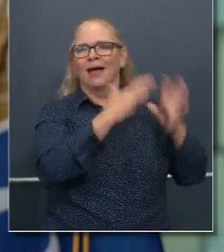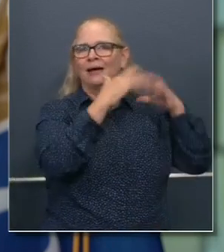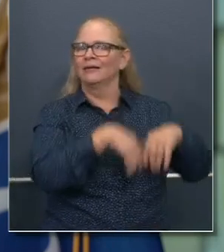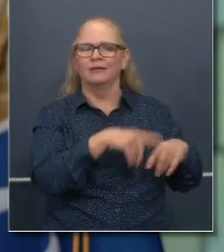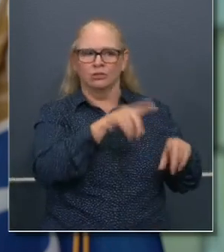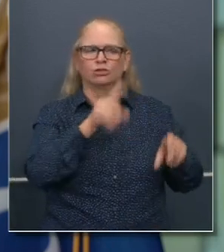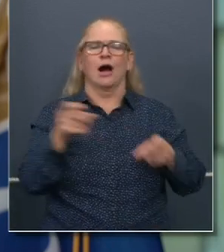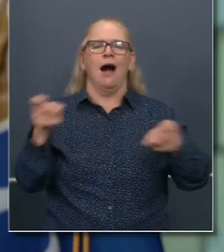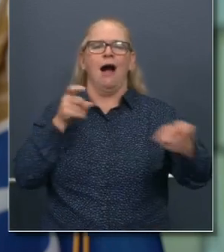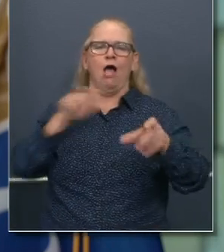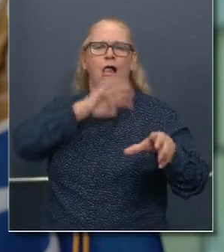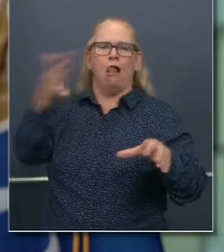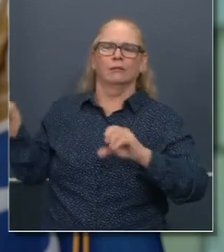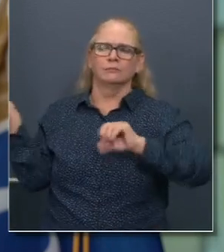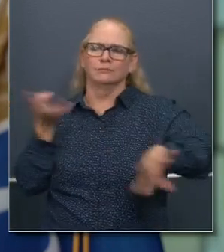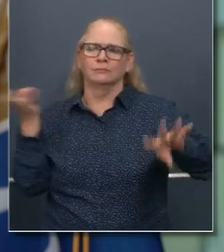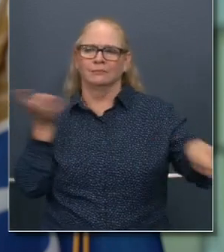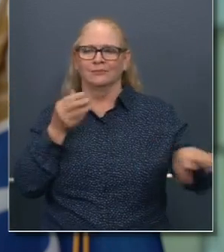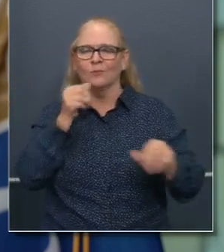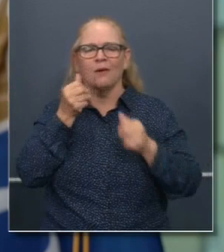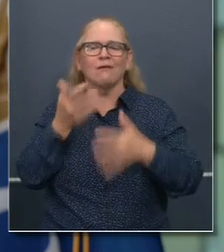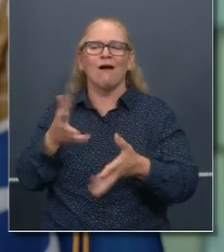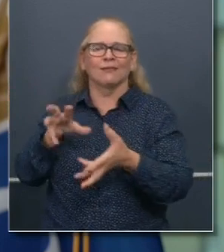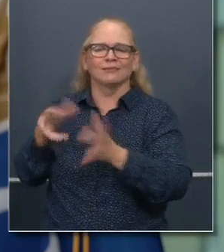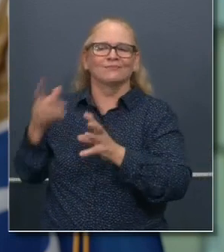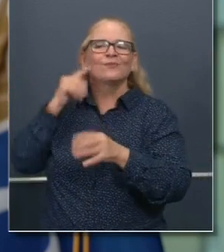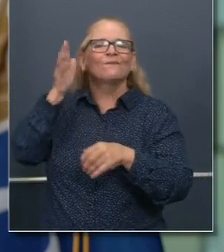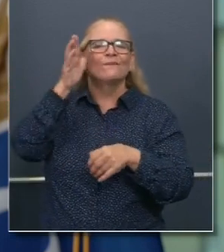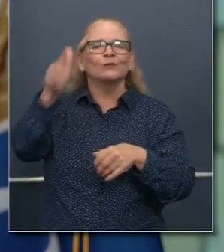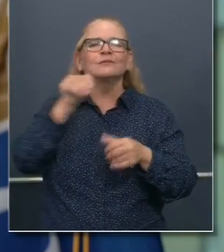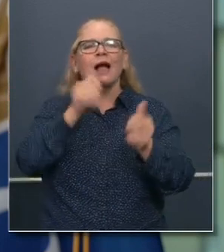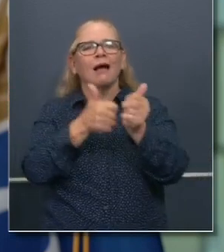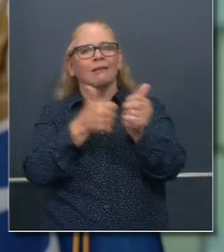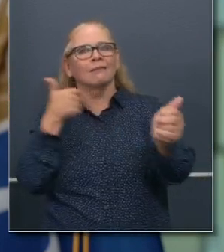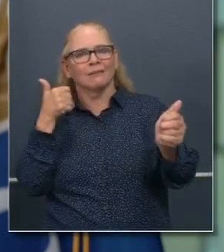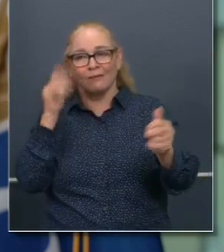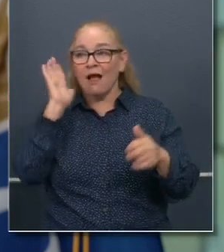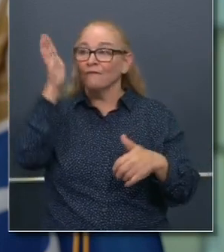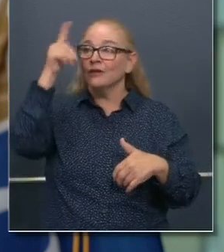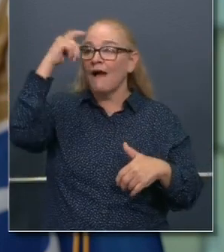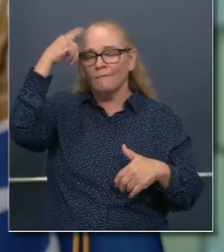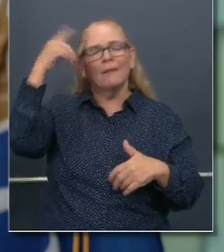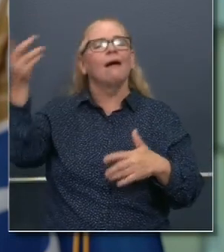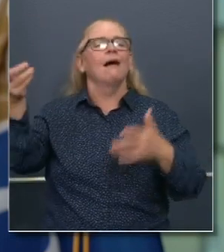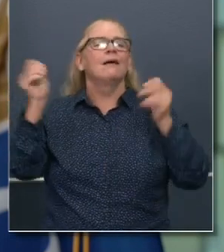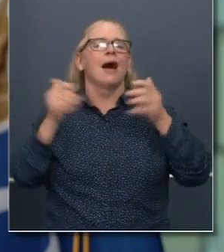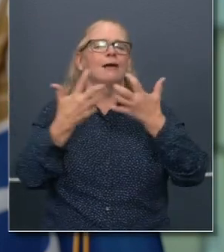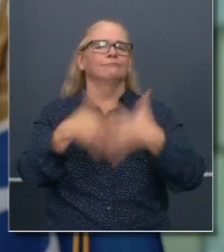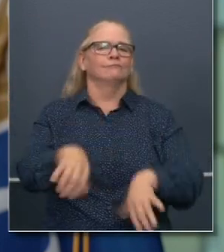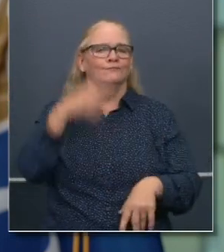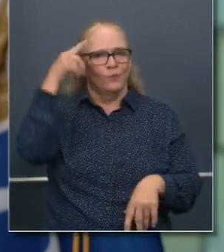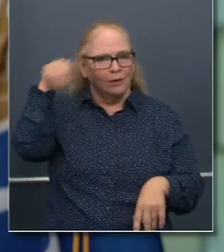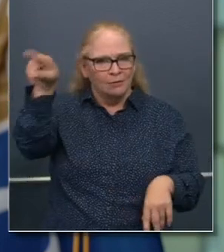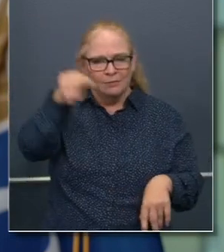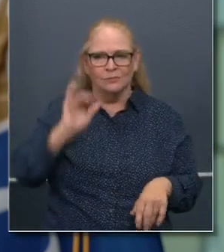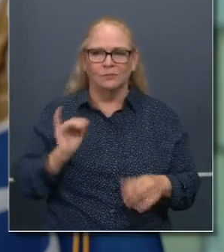that we have a legacy of learning from these challenges and fixing them once and for all.